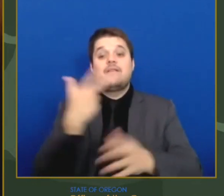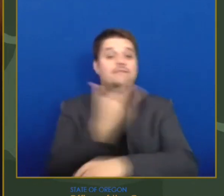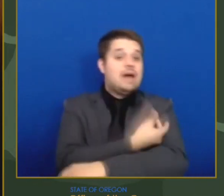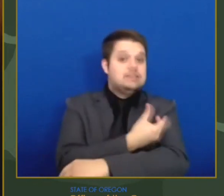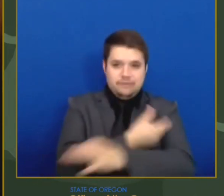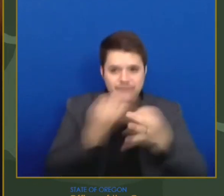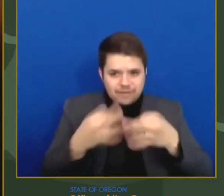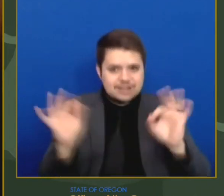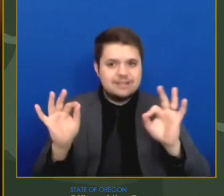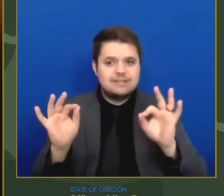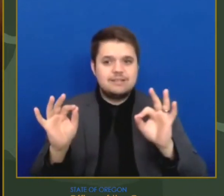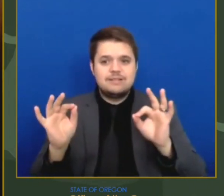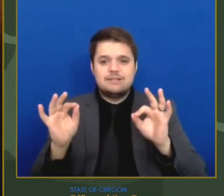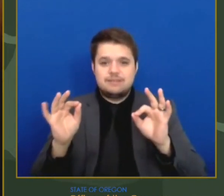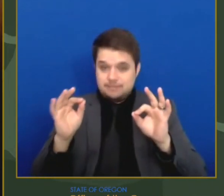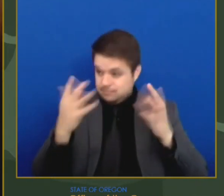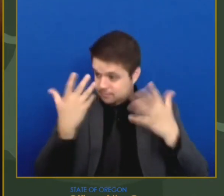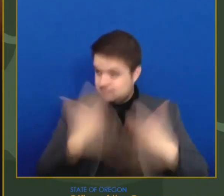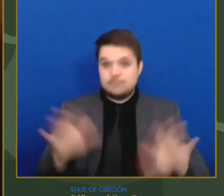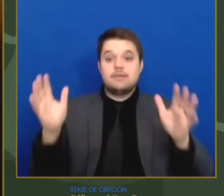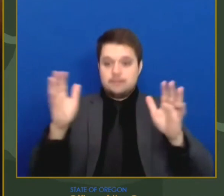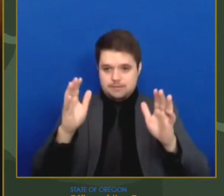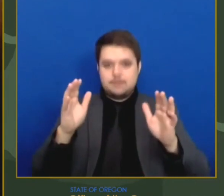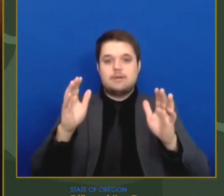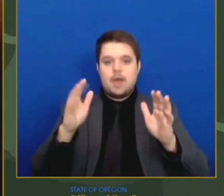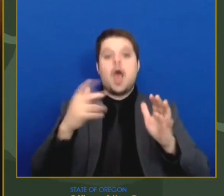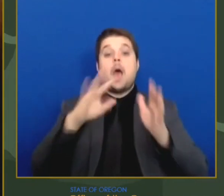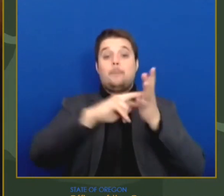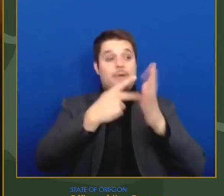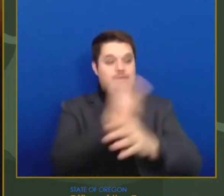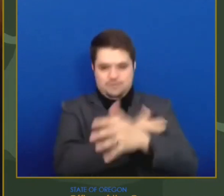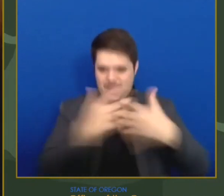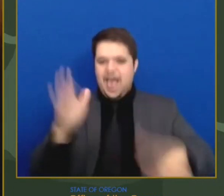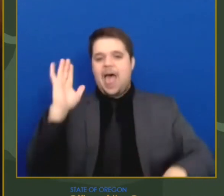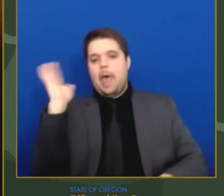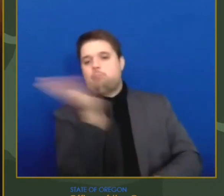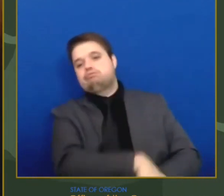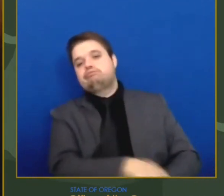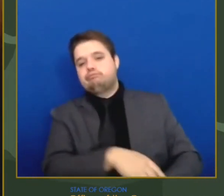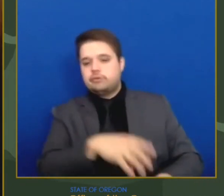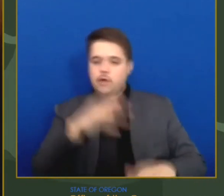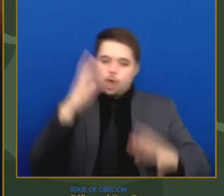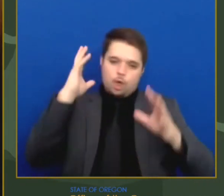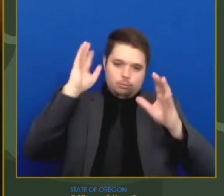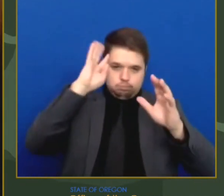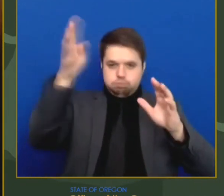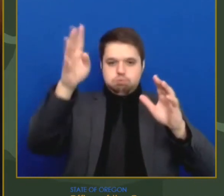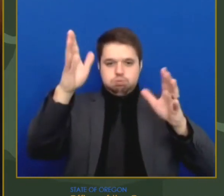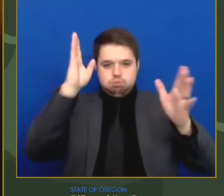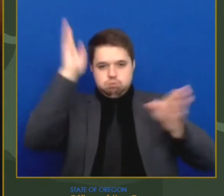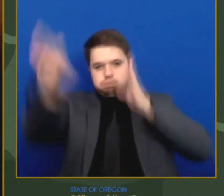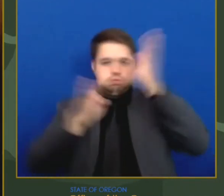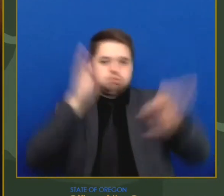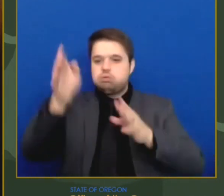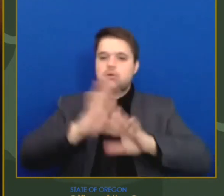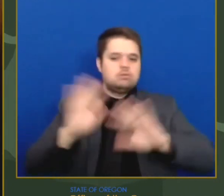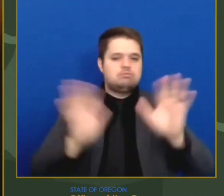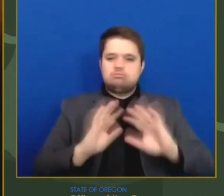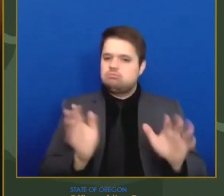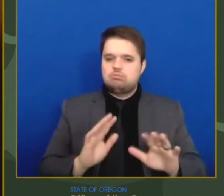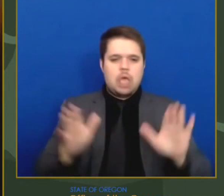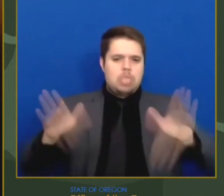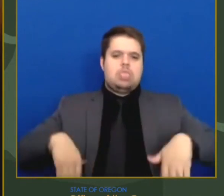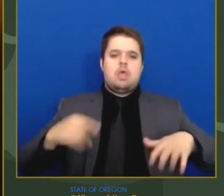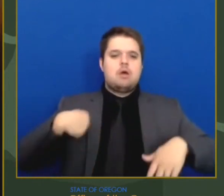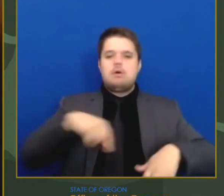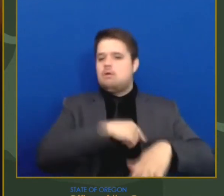are months away from achieving our community immunity. Our recent modeling suggests that with the presence of the new variants and the relaxing of